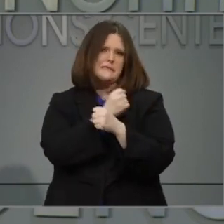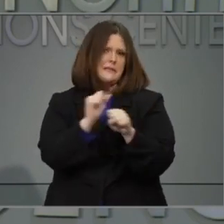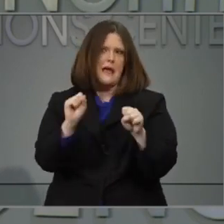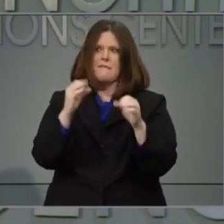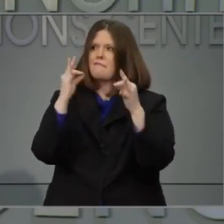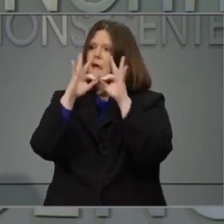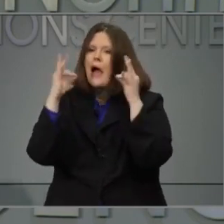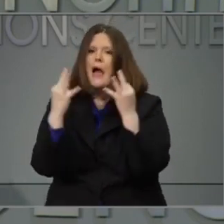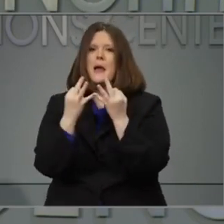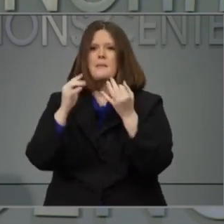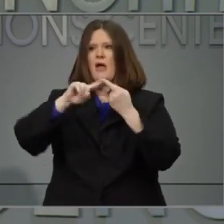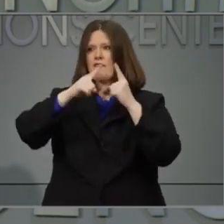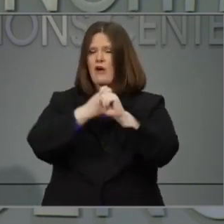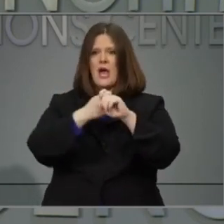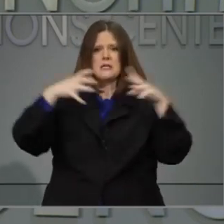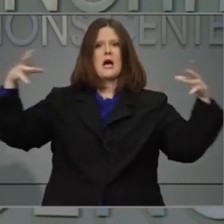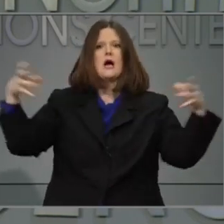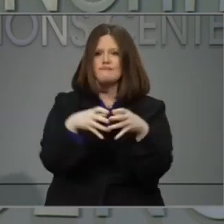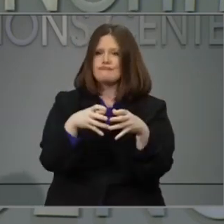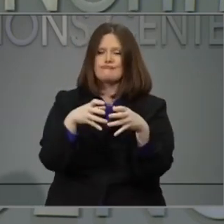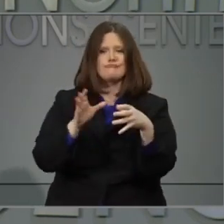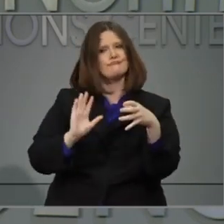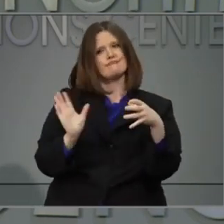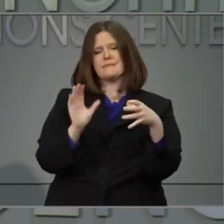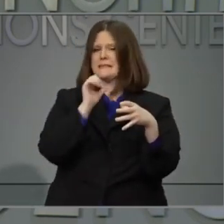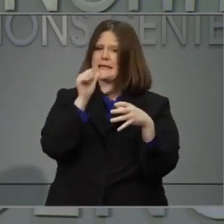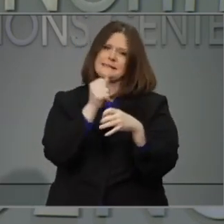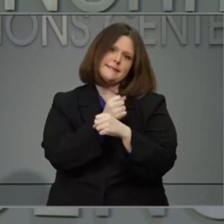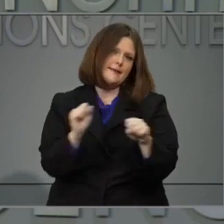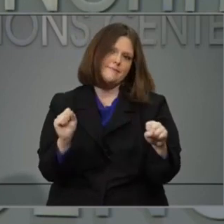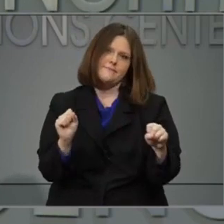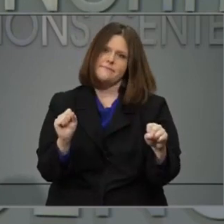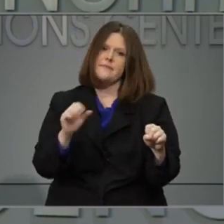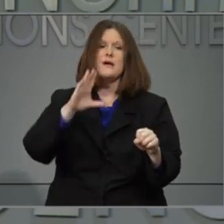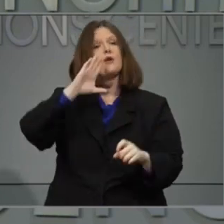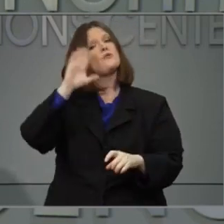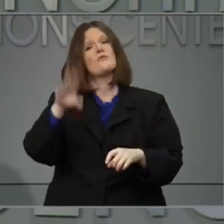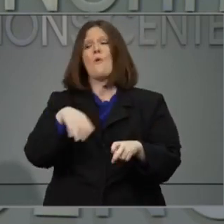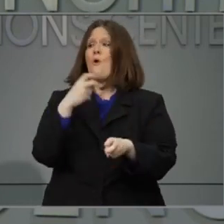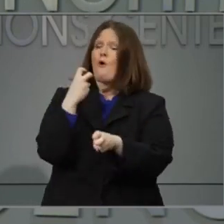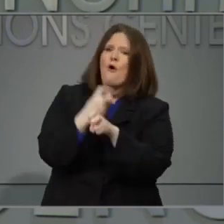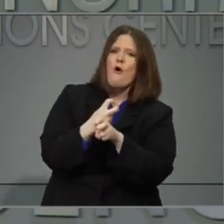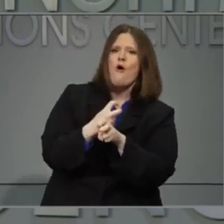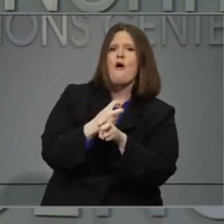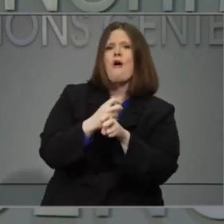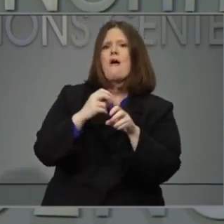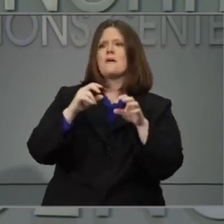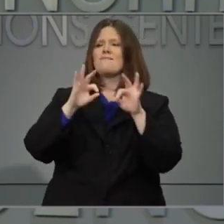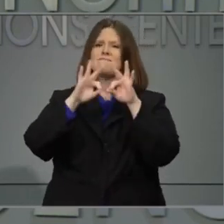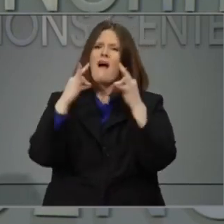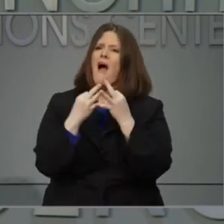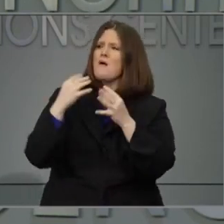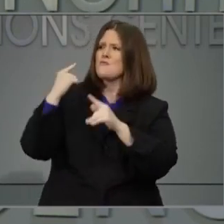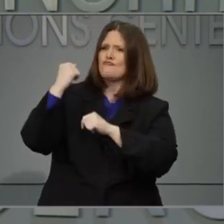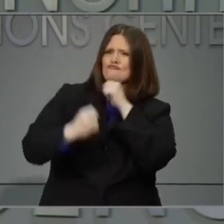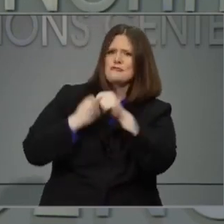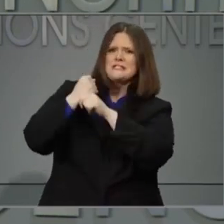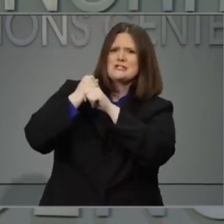friends right now. As hard as it is to miss out on so many family traditions,